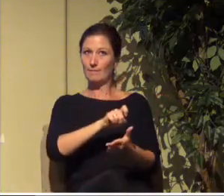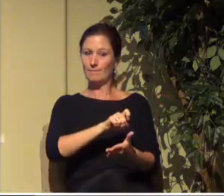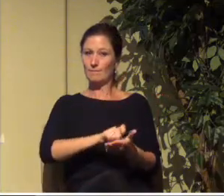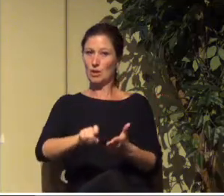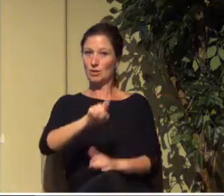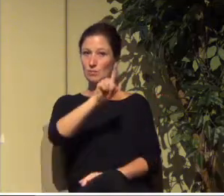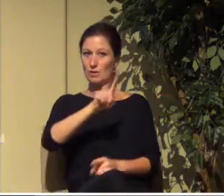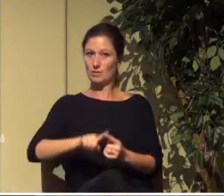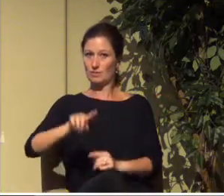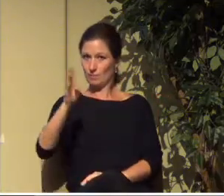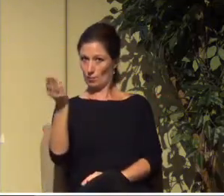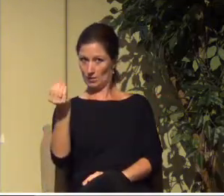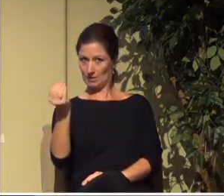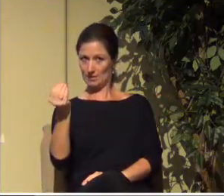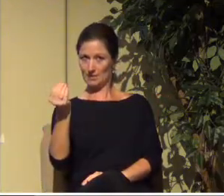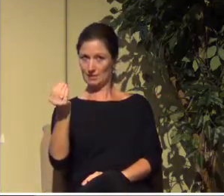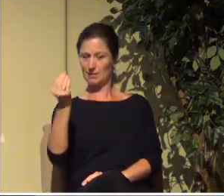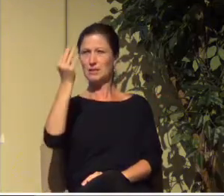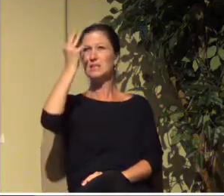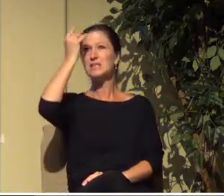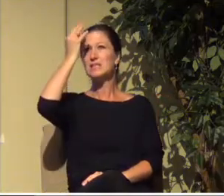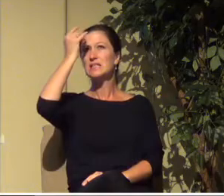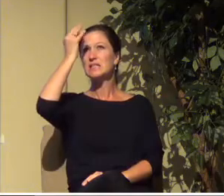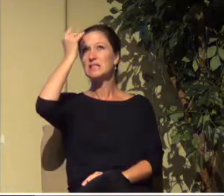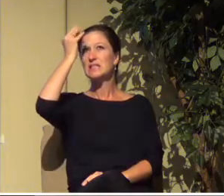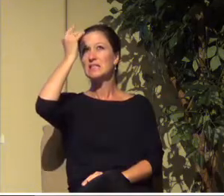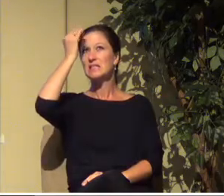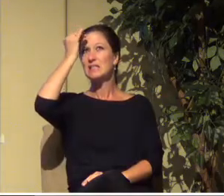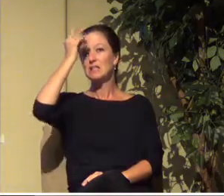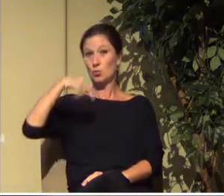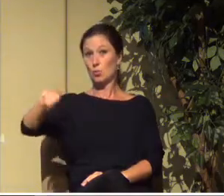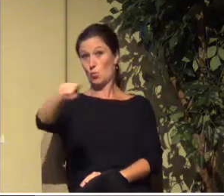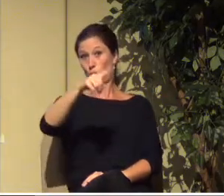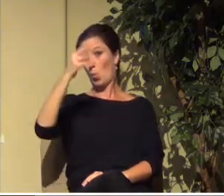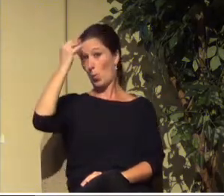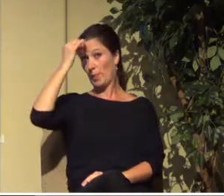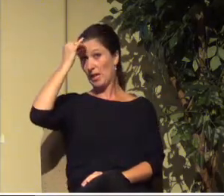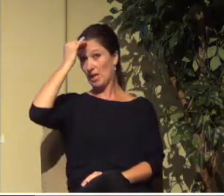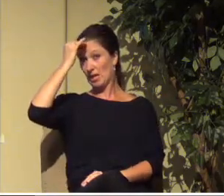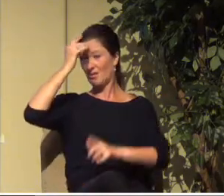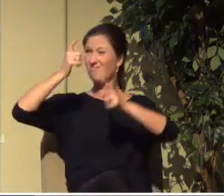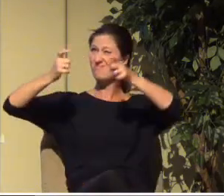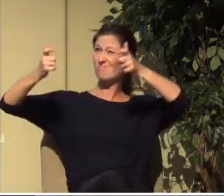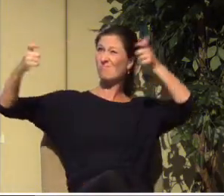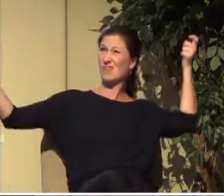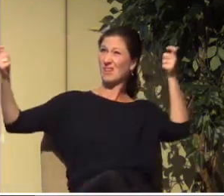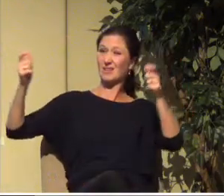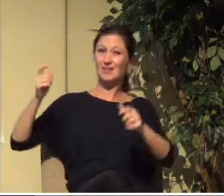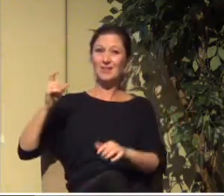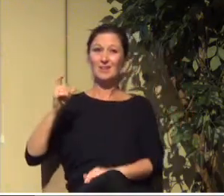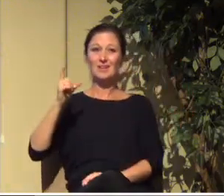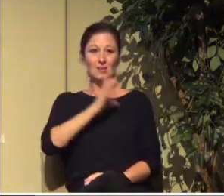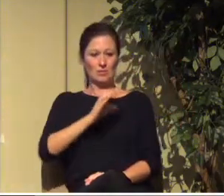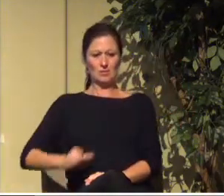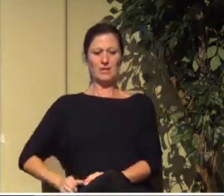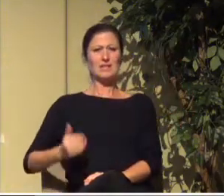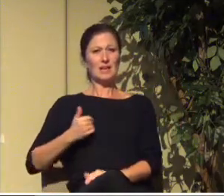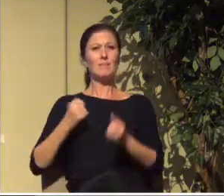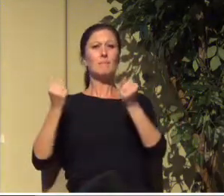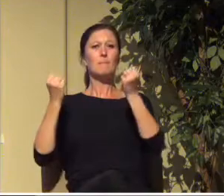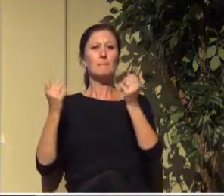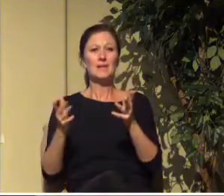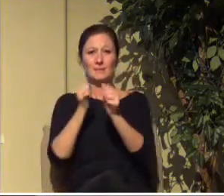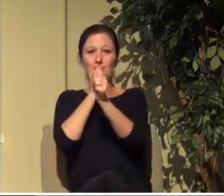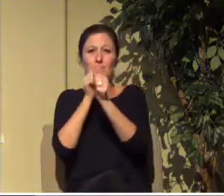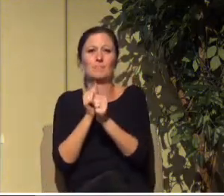first think about how vast are God's blessings for us in Christ. Remember, we're taking the 30,000, the